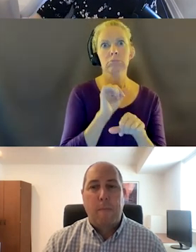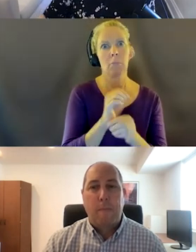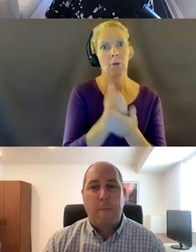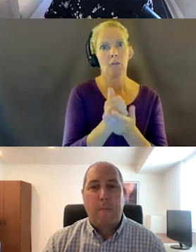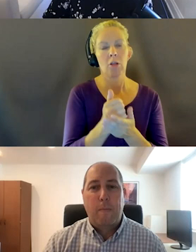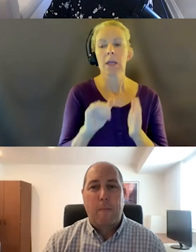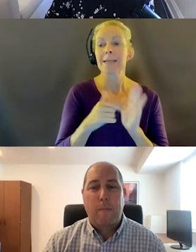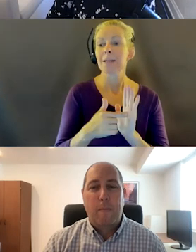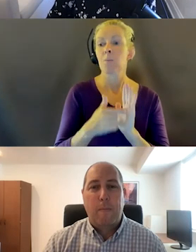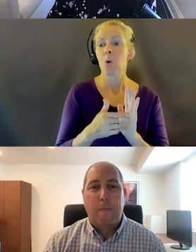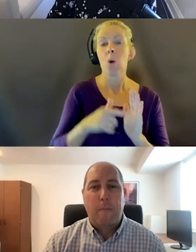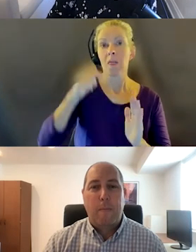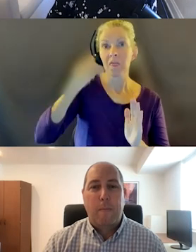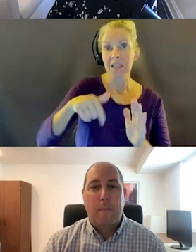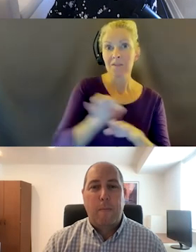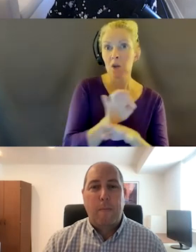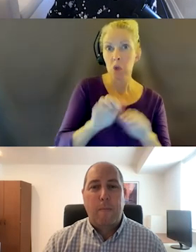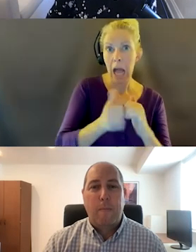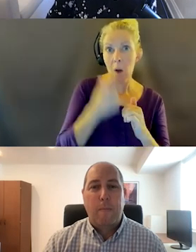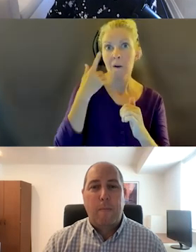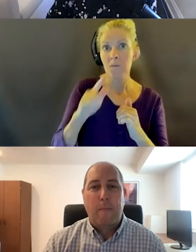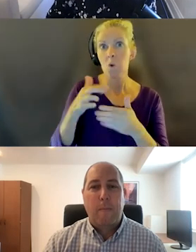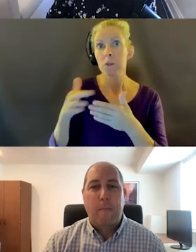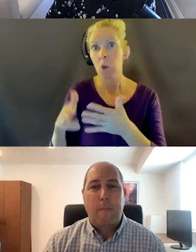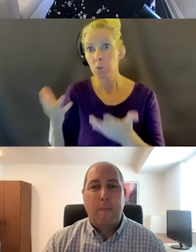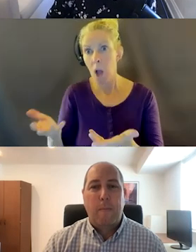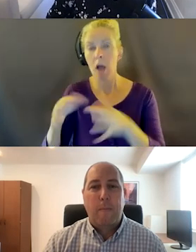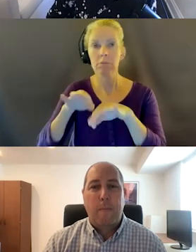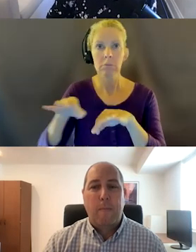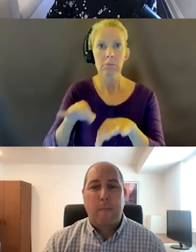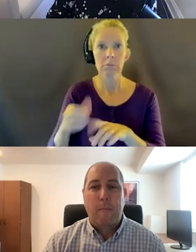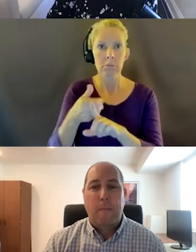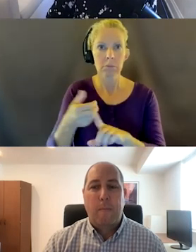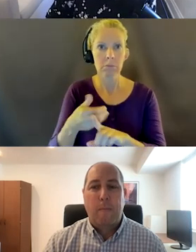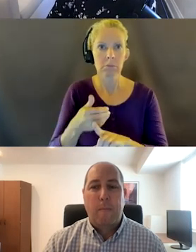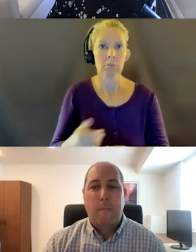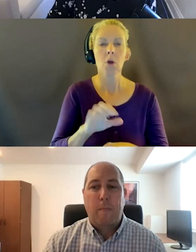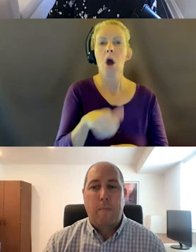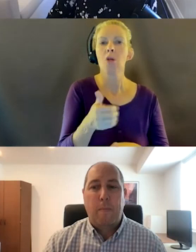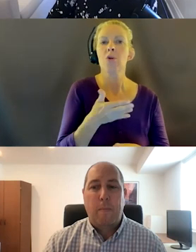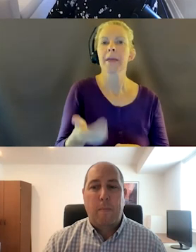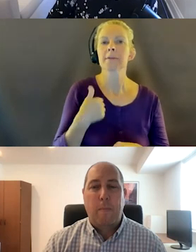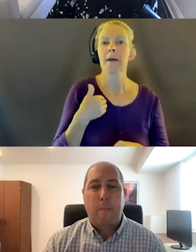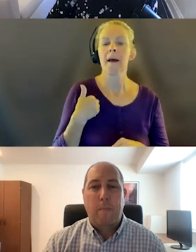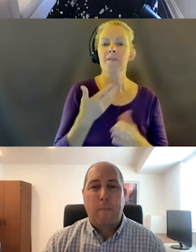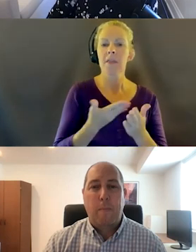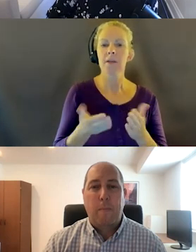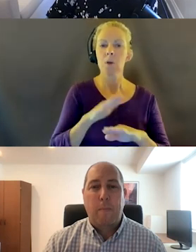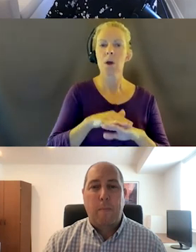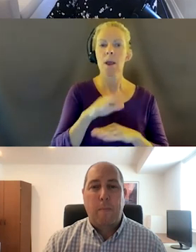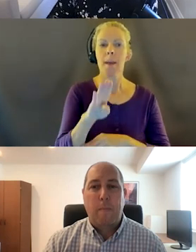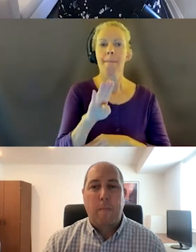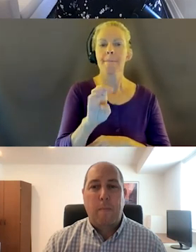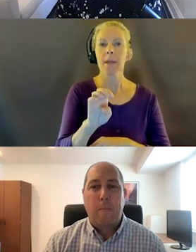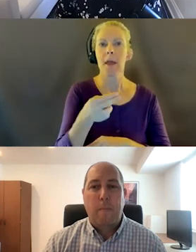do this. It should do that, that kind of thing. There are some other resources, like I have stuff on Behance. And so,